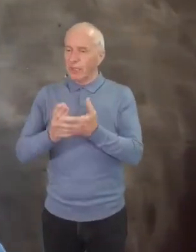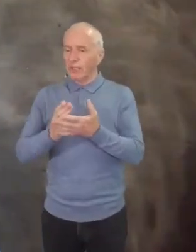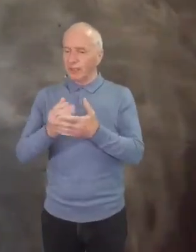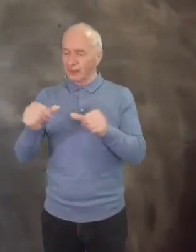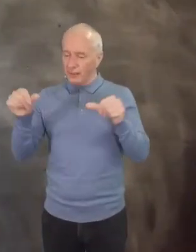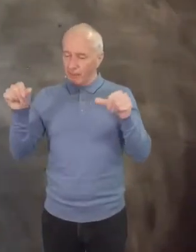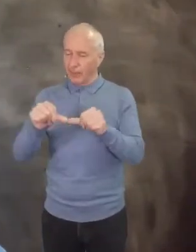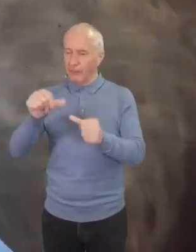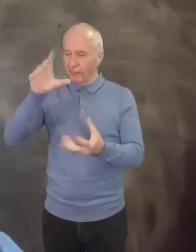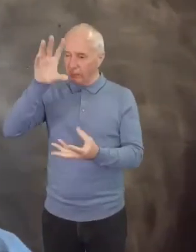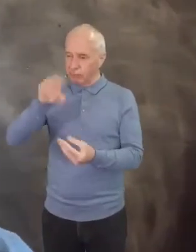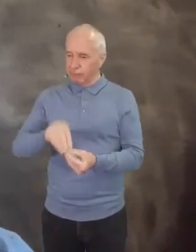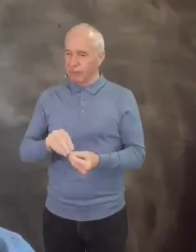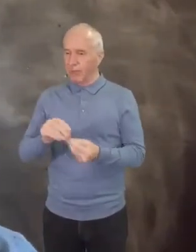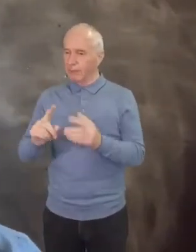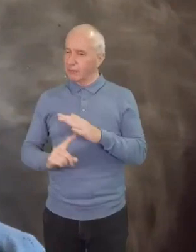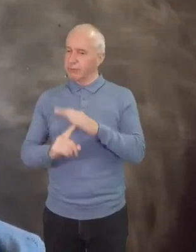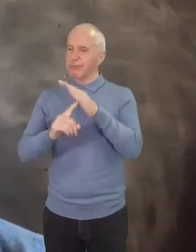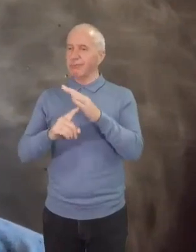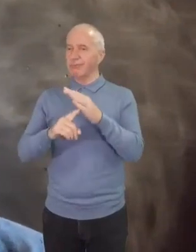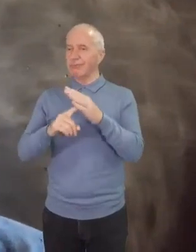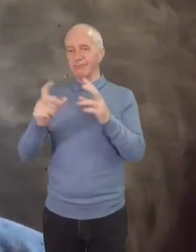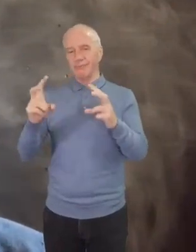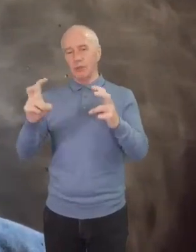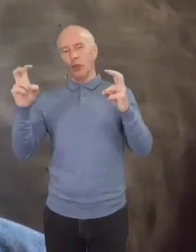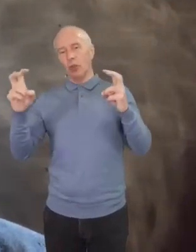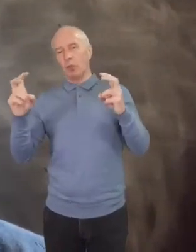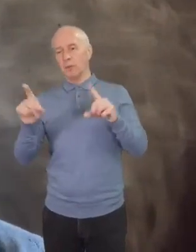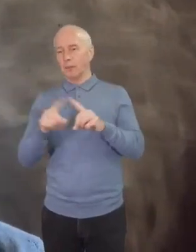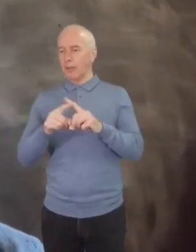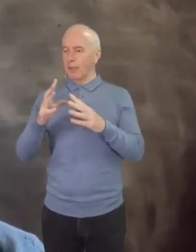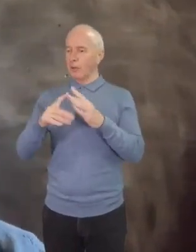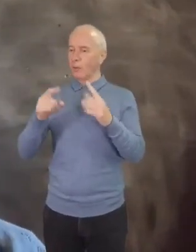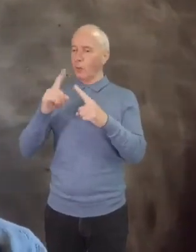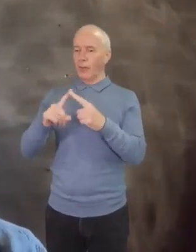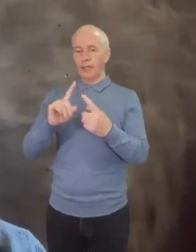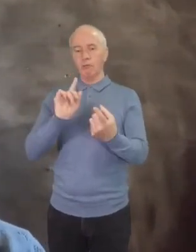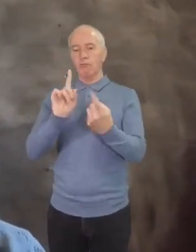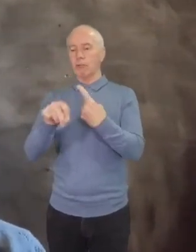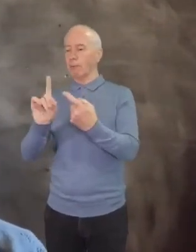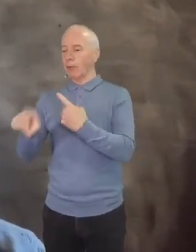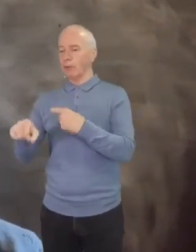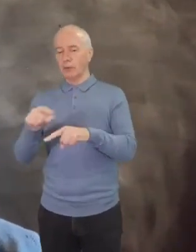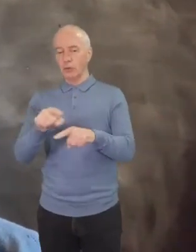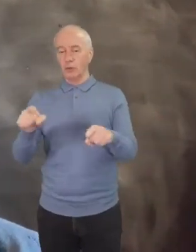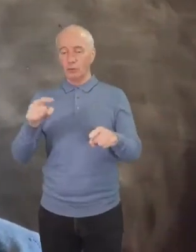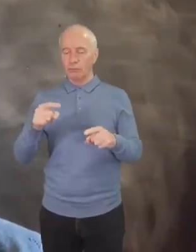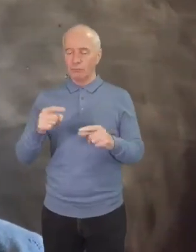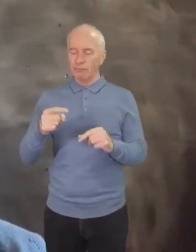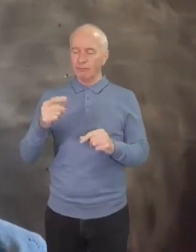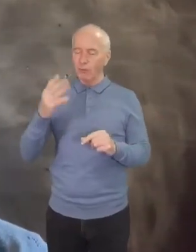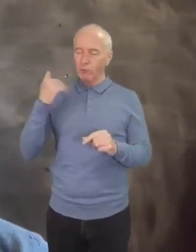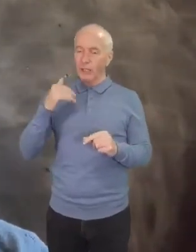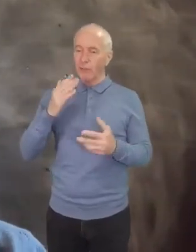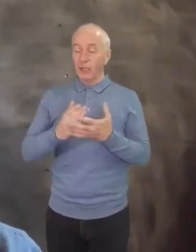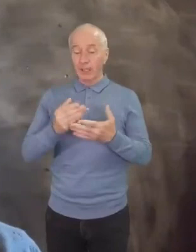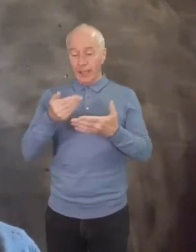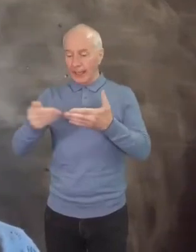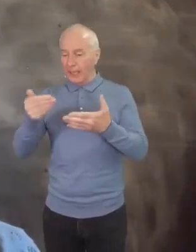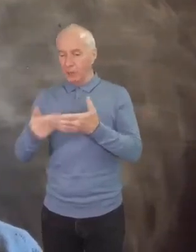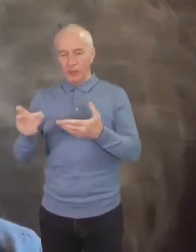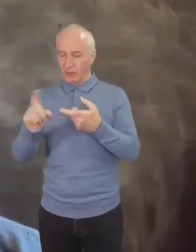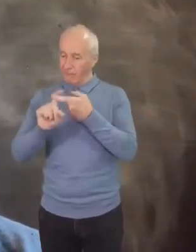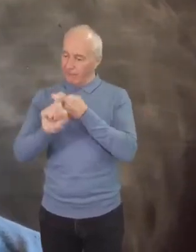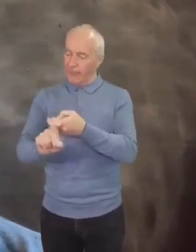of some of the key terms for this discussion on white response to race. Now, language is not a static thing, is it? It's